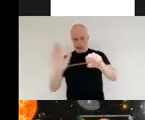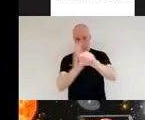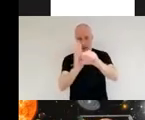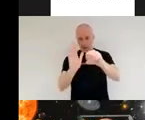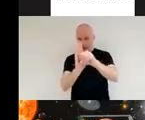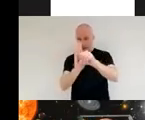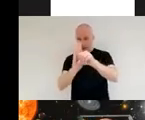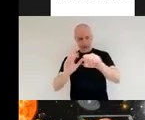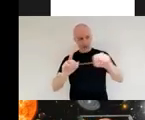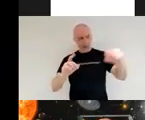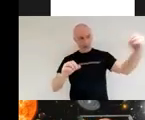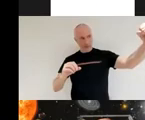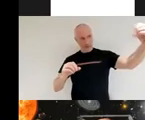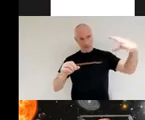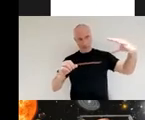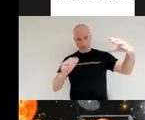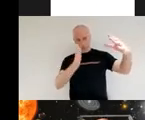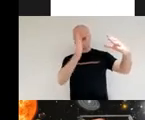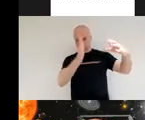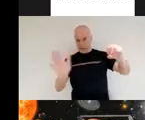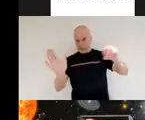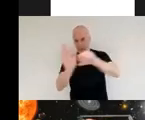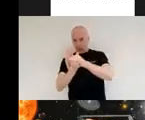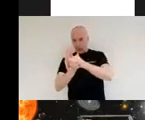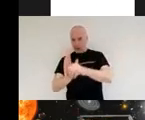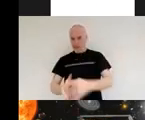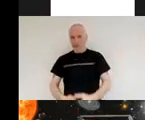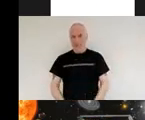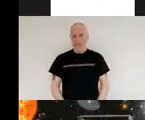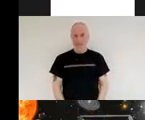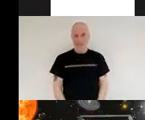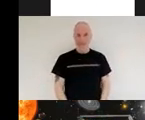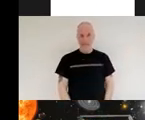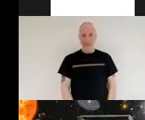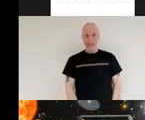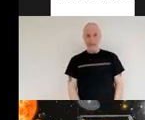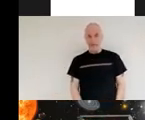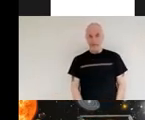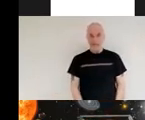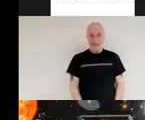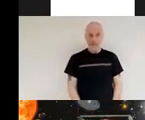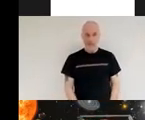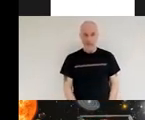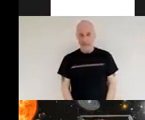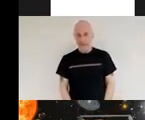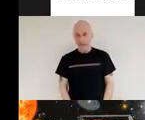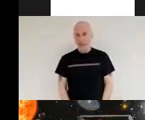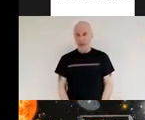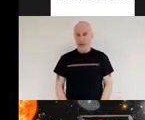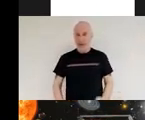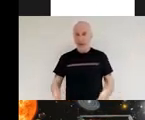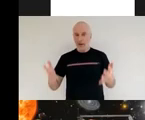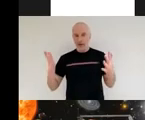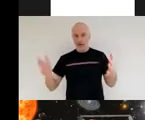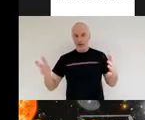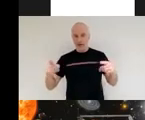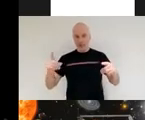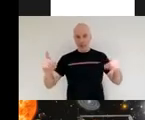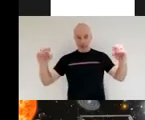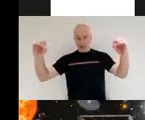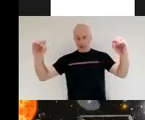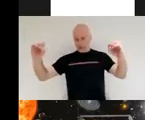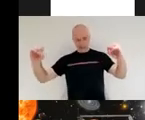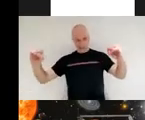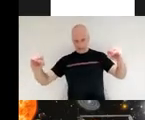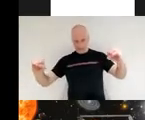now it's not just gonna sit at the lagrange point it would be fairly unstable if it did